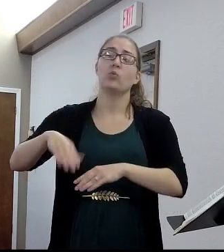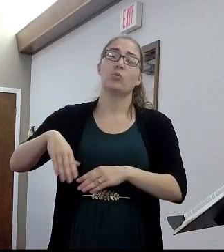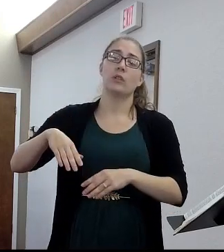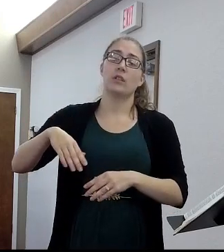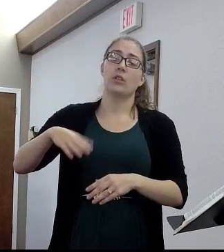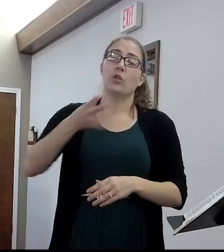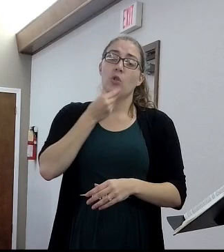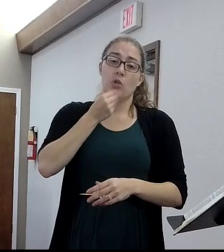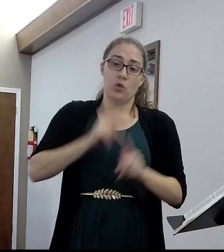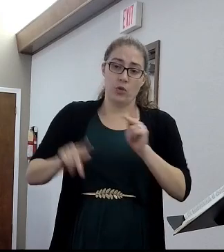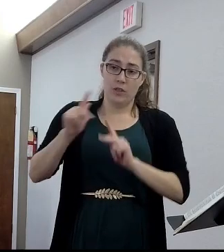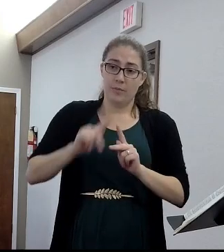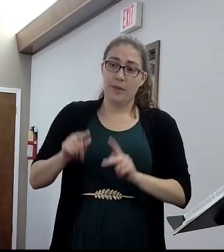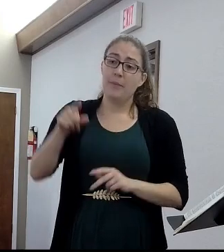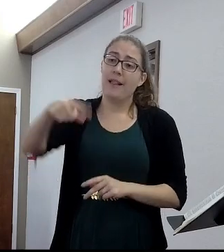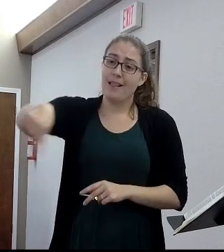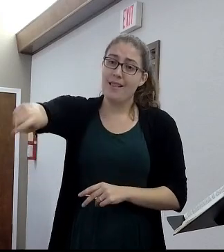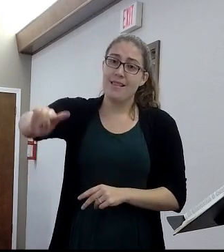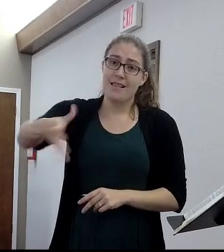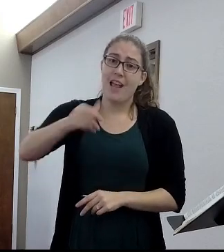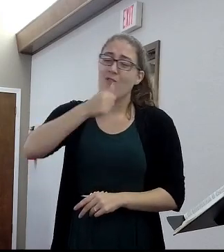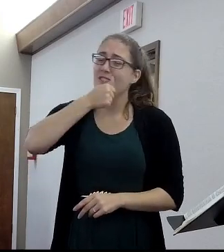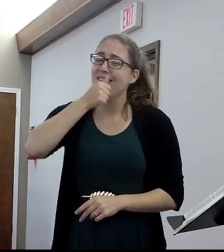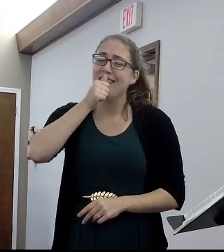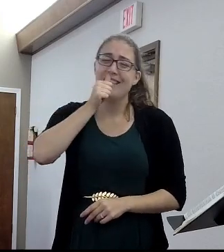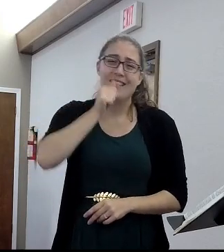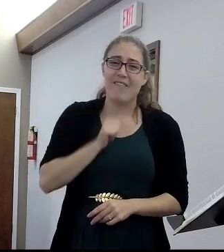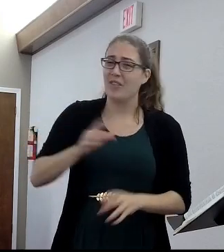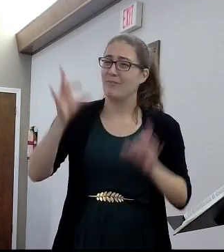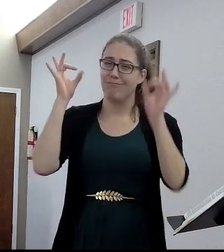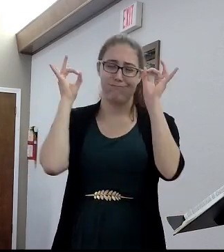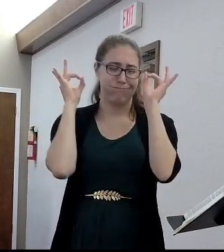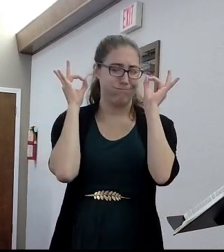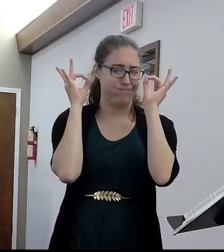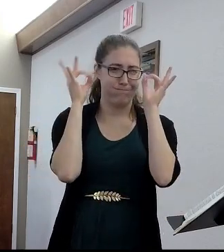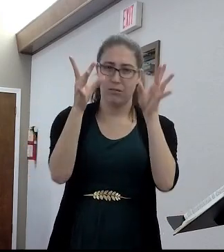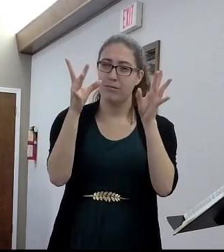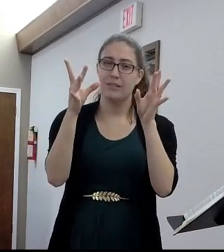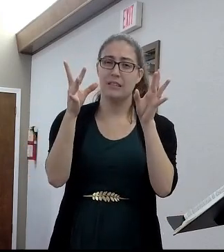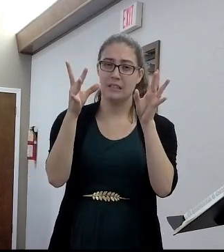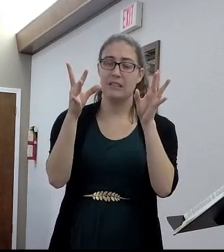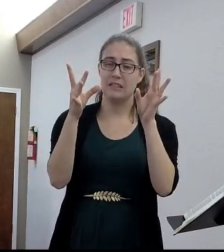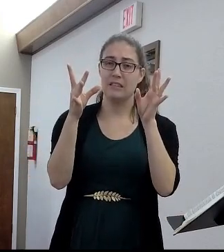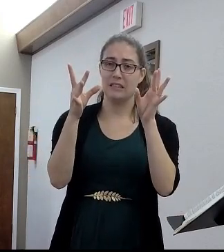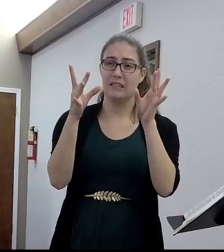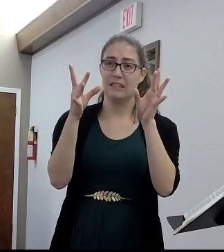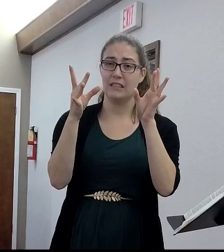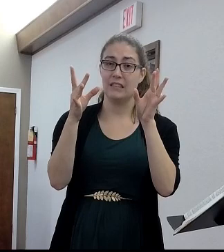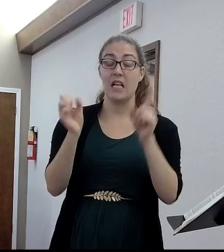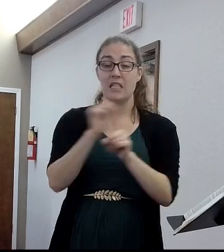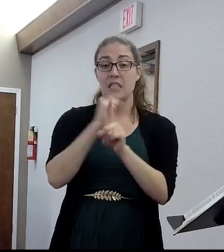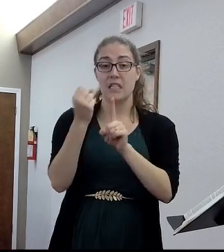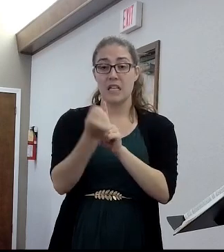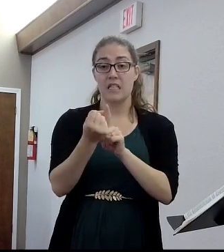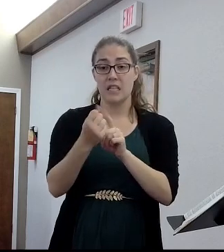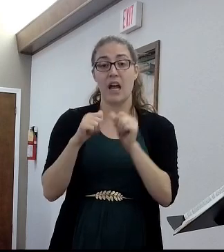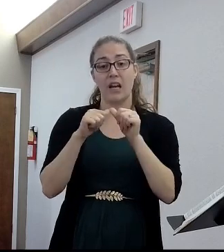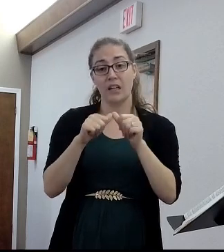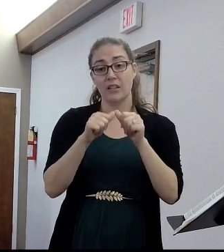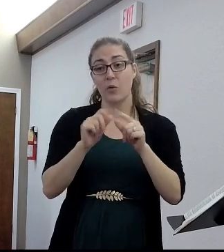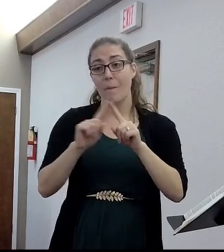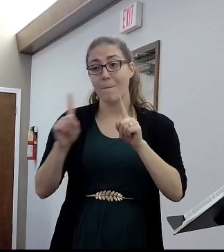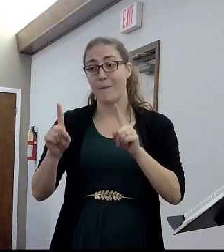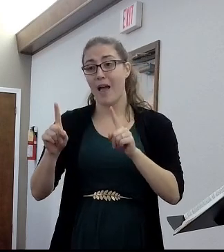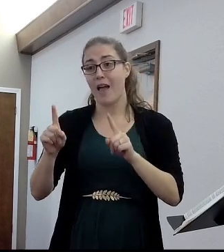I mean, that's the kind of suffering. This is like world collapse, Armageddon stuff, even though society is still functioning. For them,